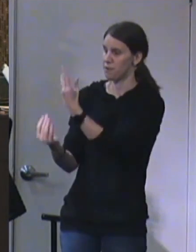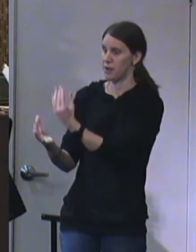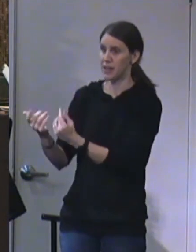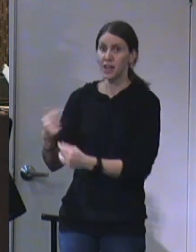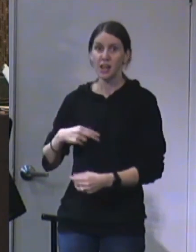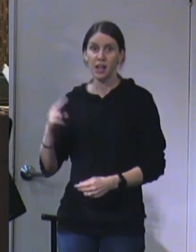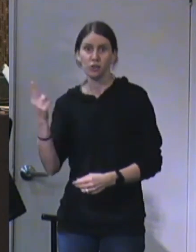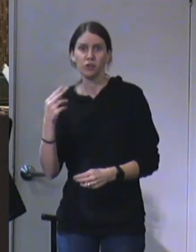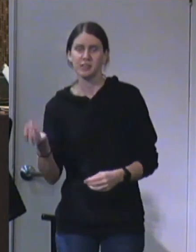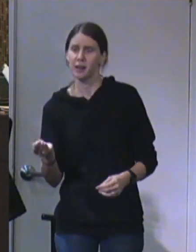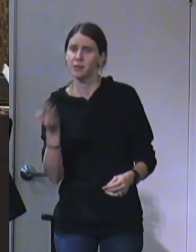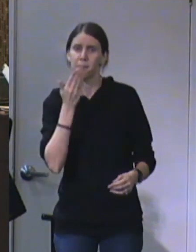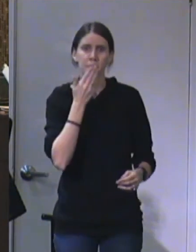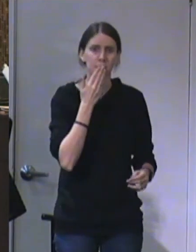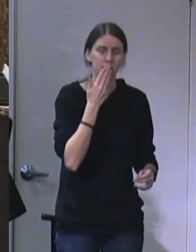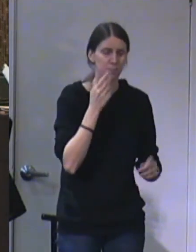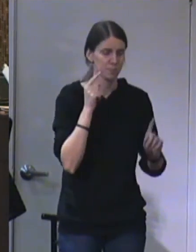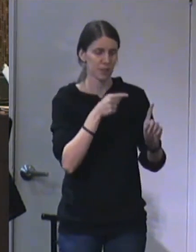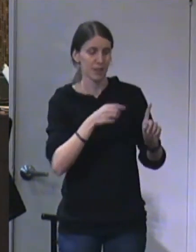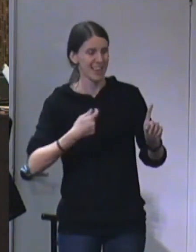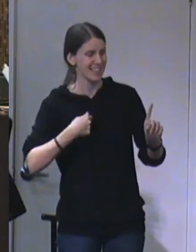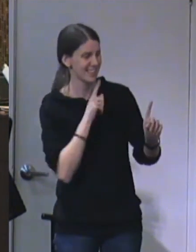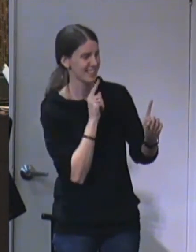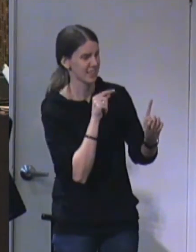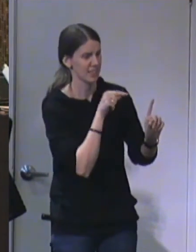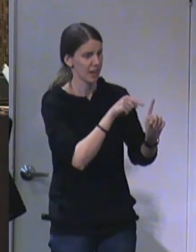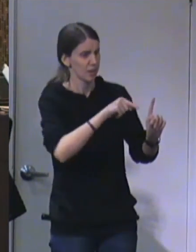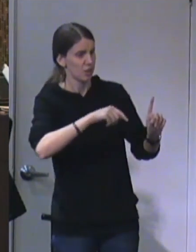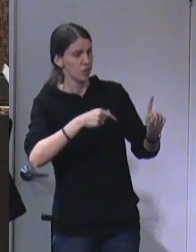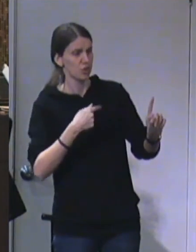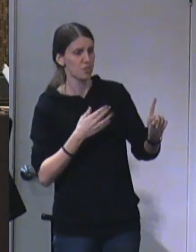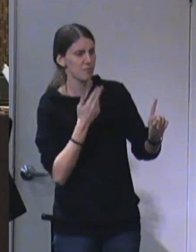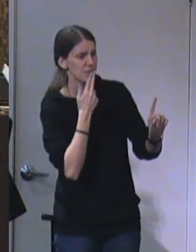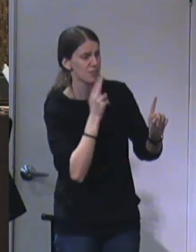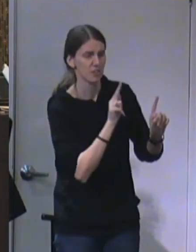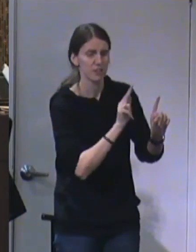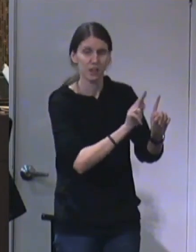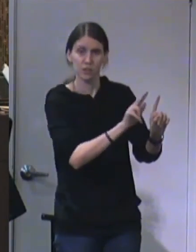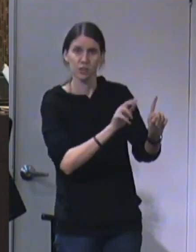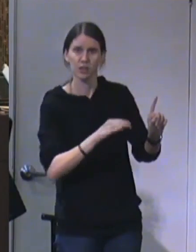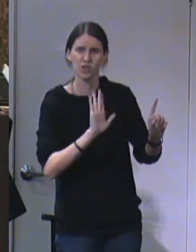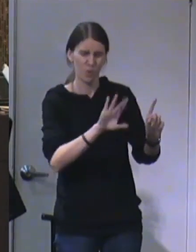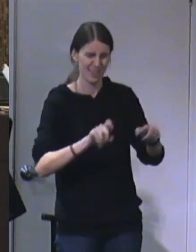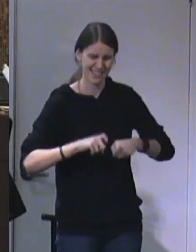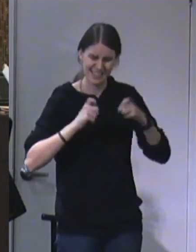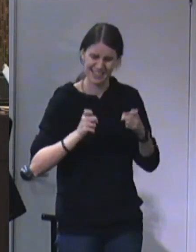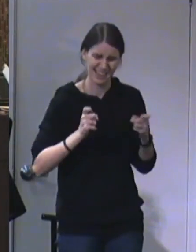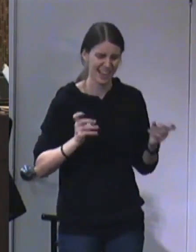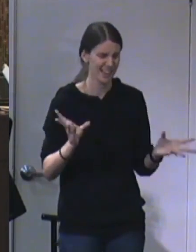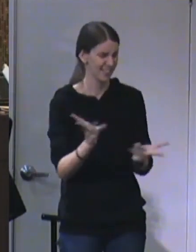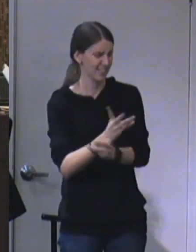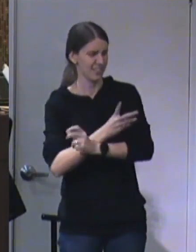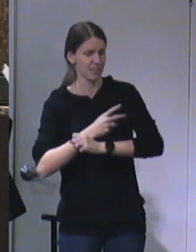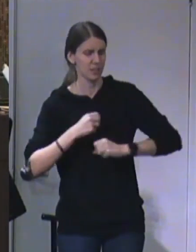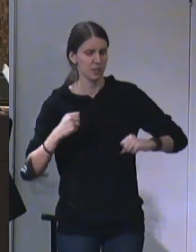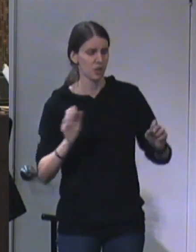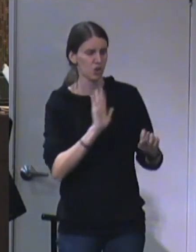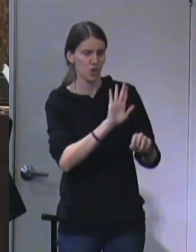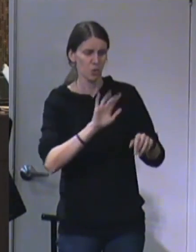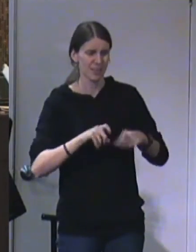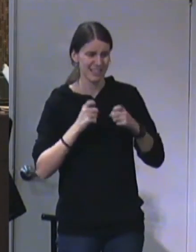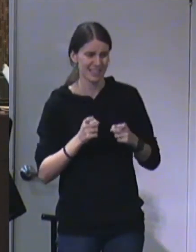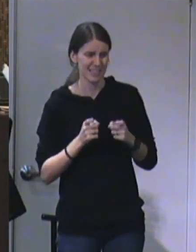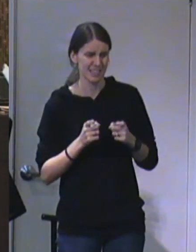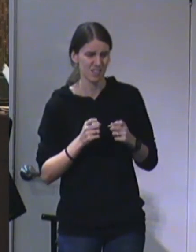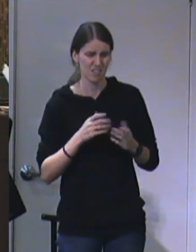laid it upon my mouth and said, Lo, this hath touched my lips, and thine iniquity is taken away, and